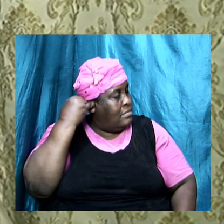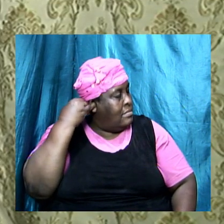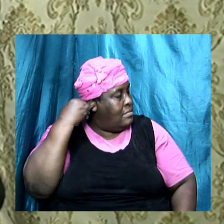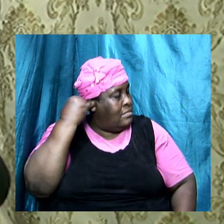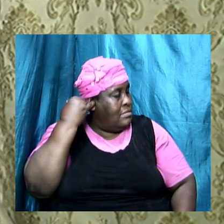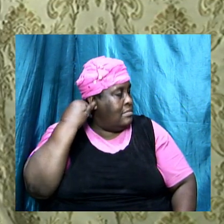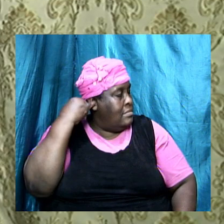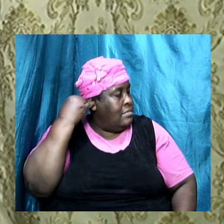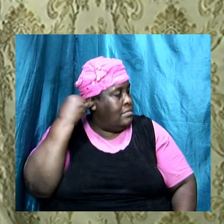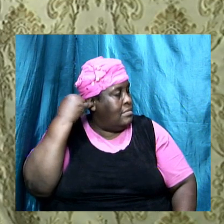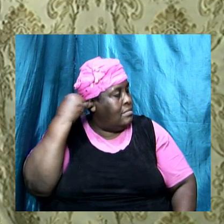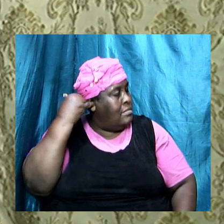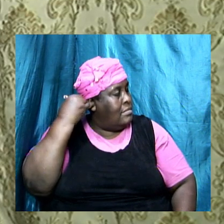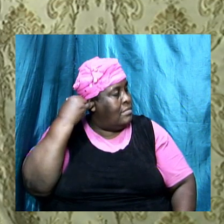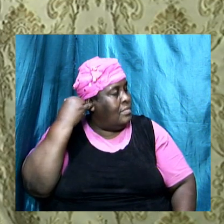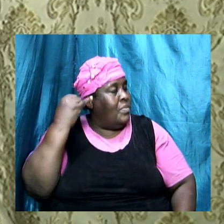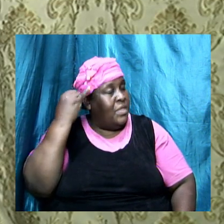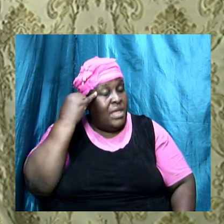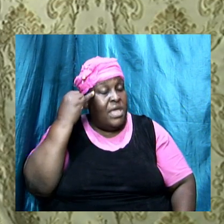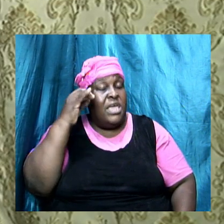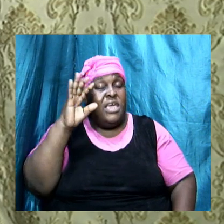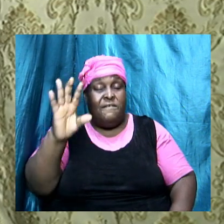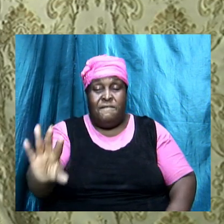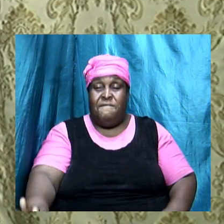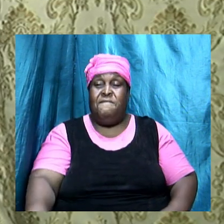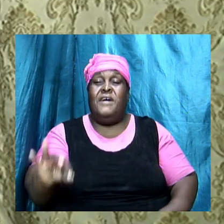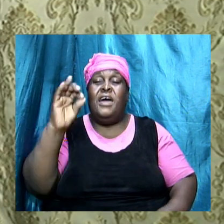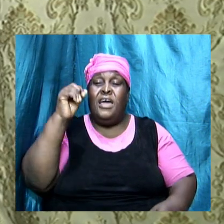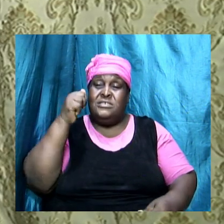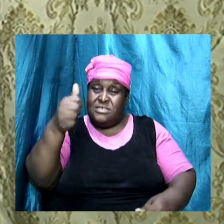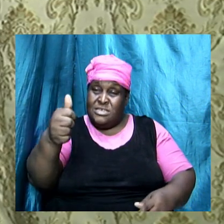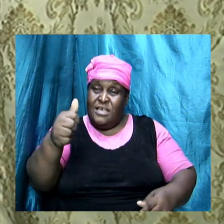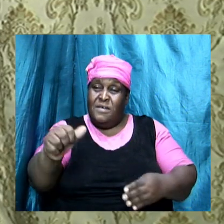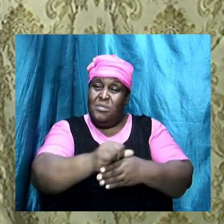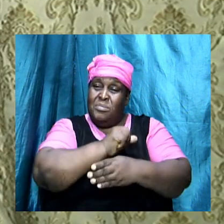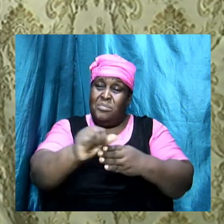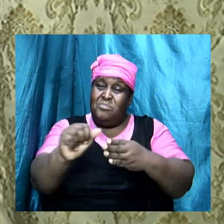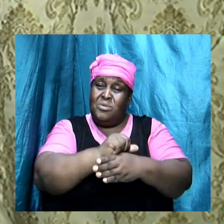but if you find yourself practicing sin